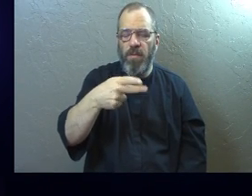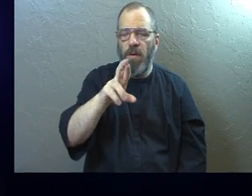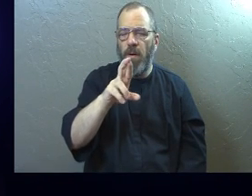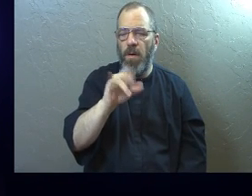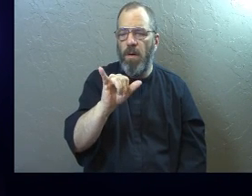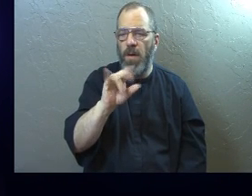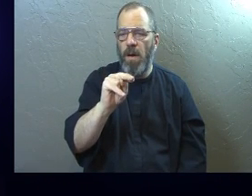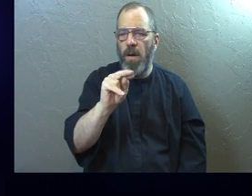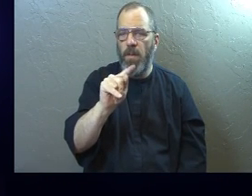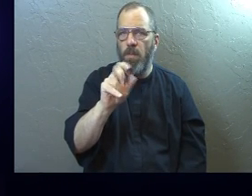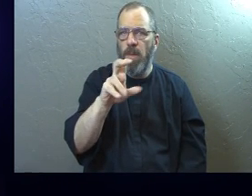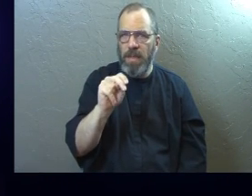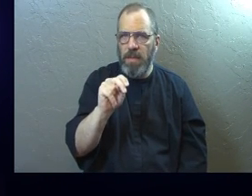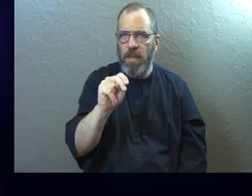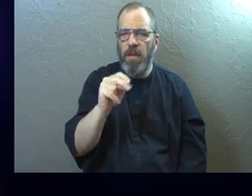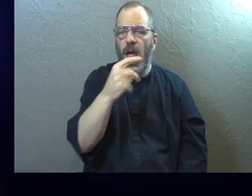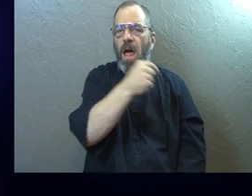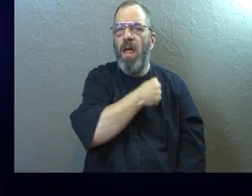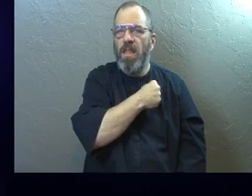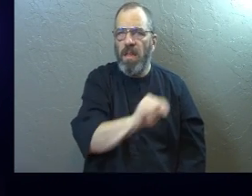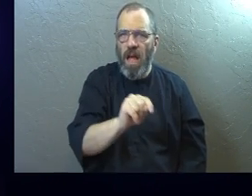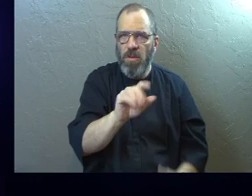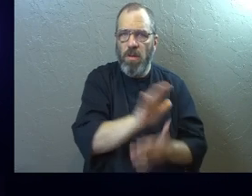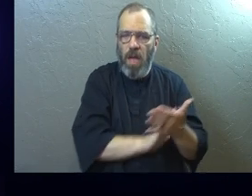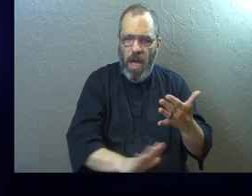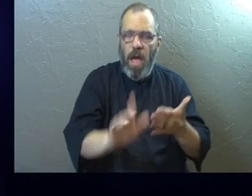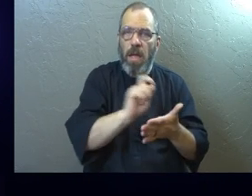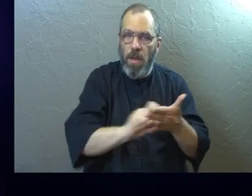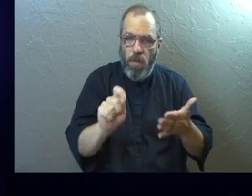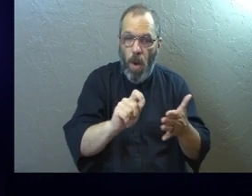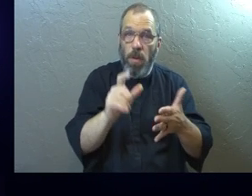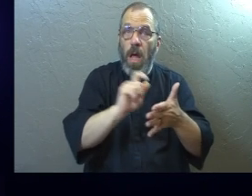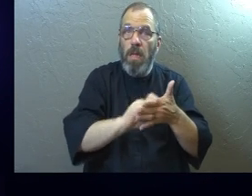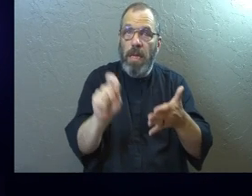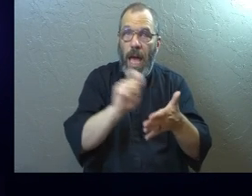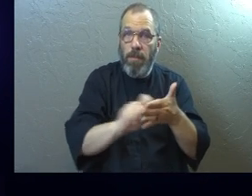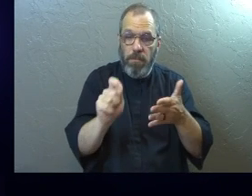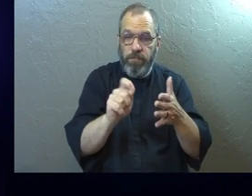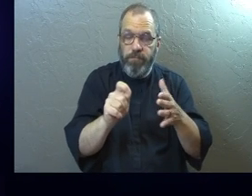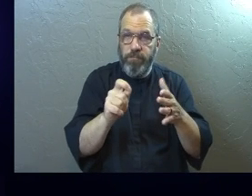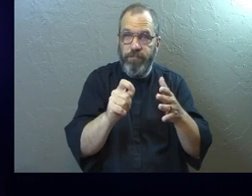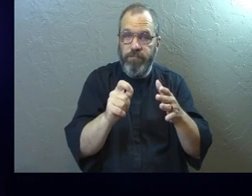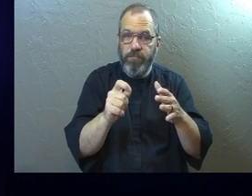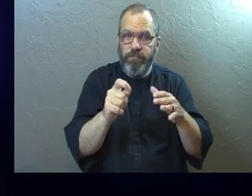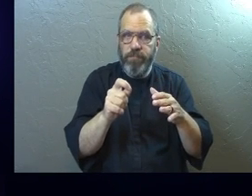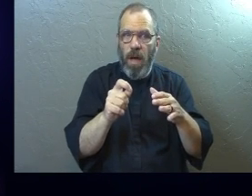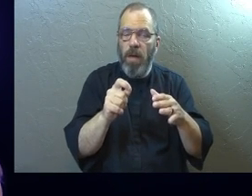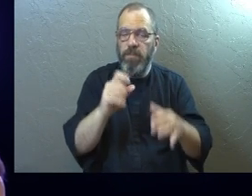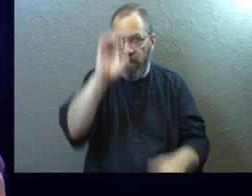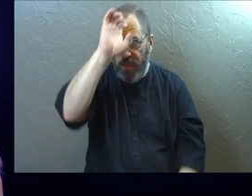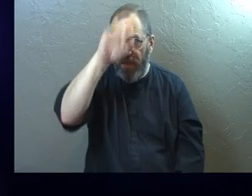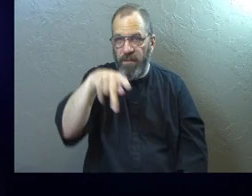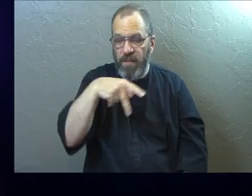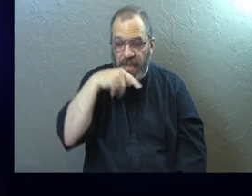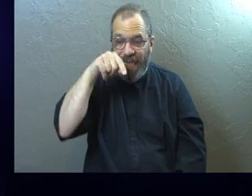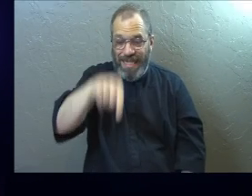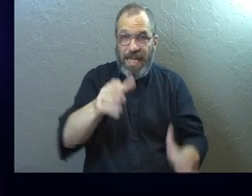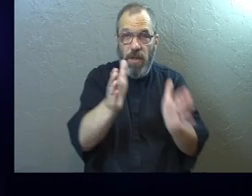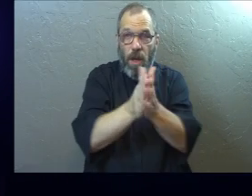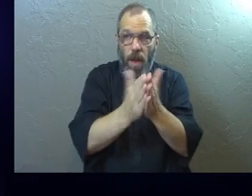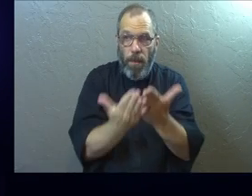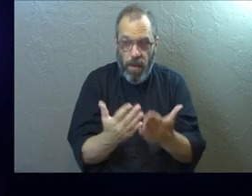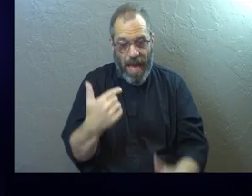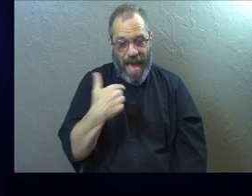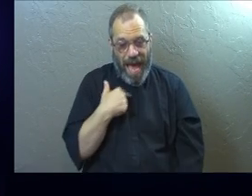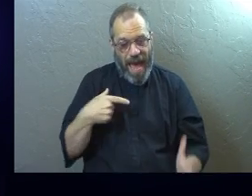Seminary. That's John McKay. And he wrote commentary on the book of Ephesians. Came back to this book many years later and he says, to this book,